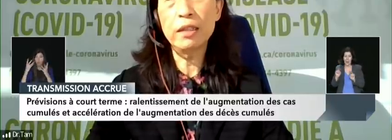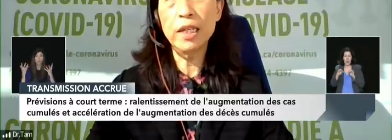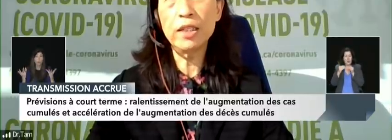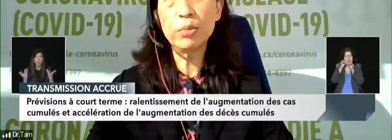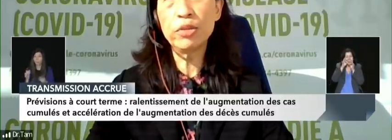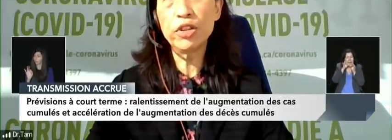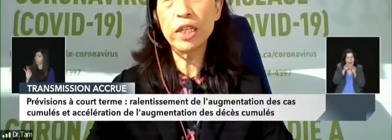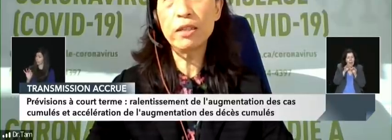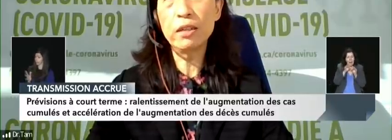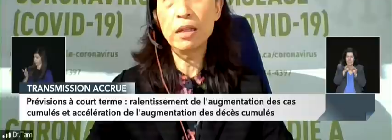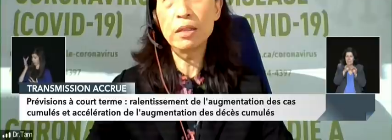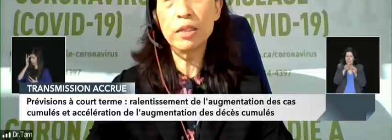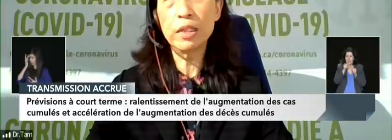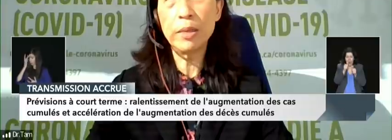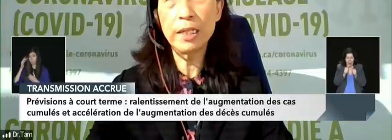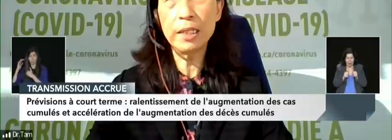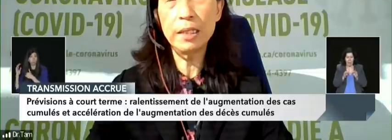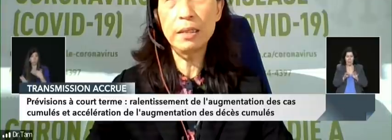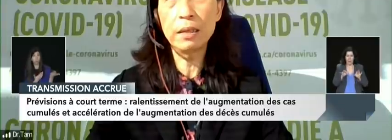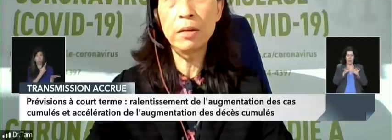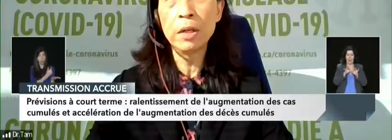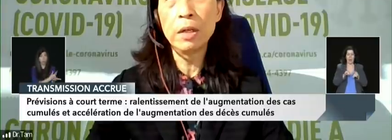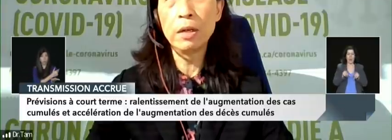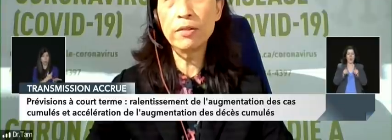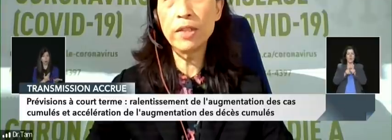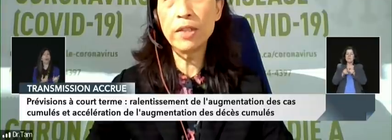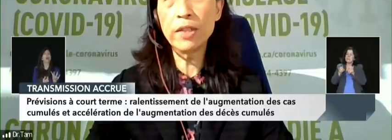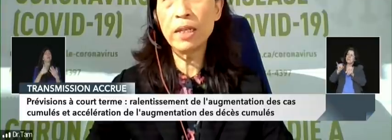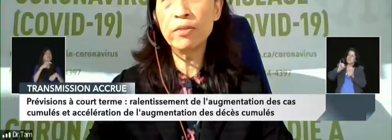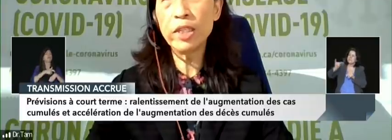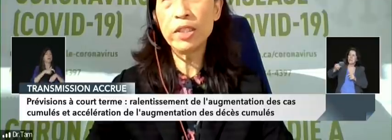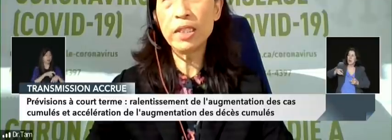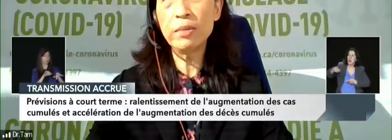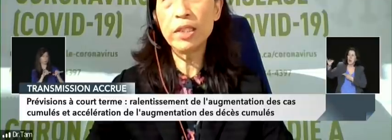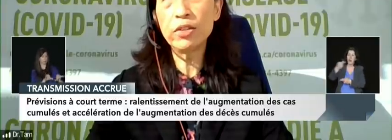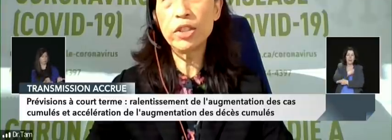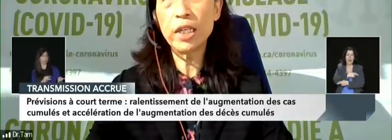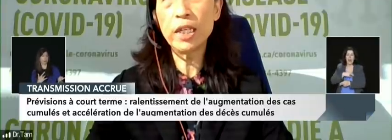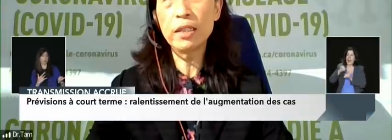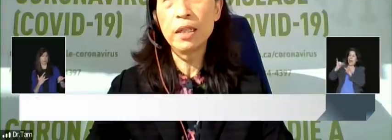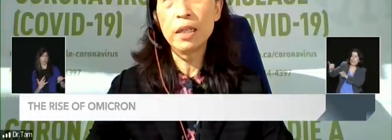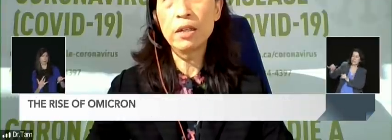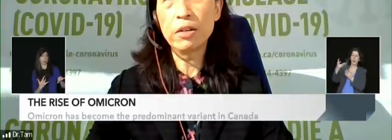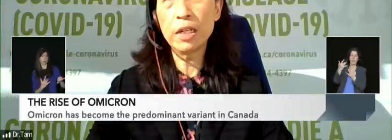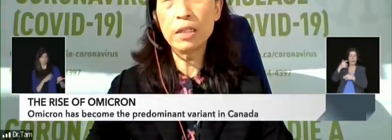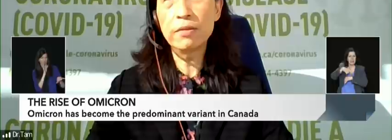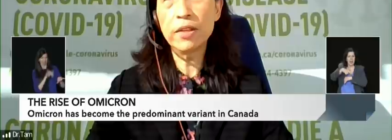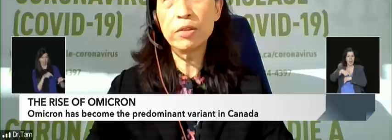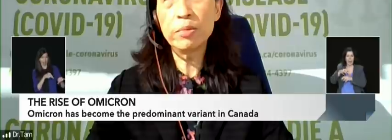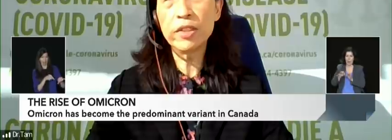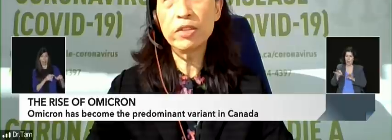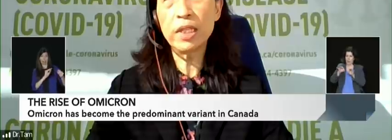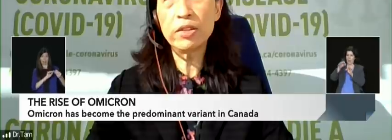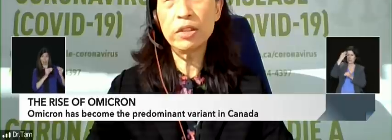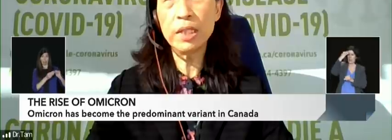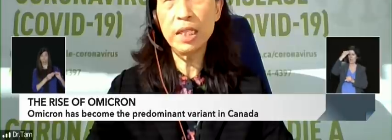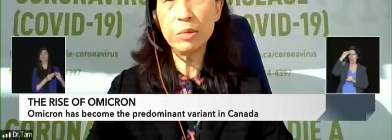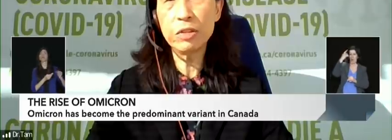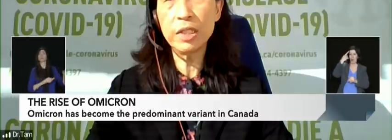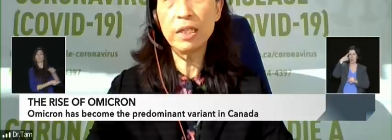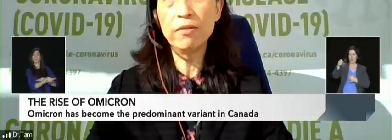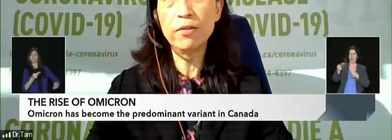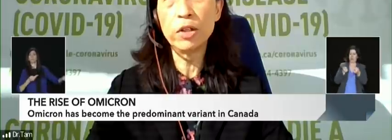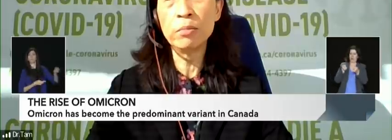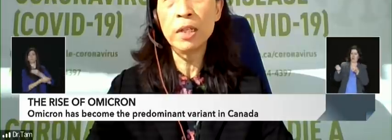impact on how you project your hospital capacity. So all of that information is being shared across federal, provincial, territorial